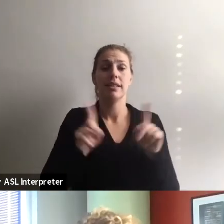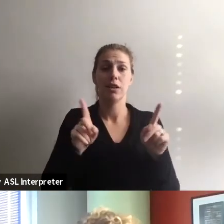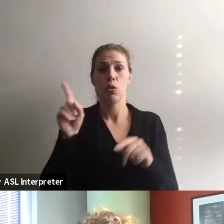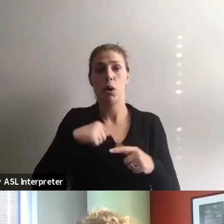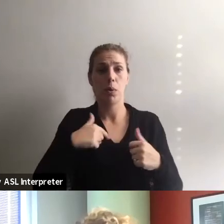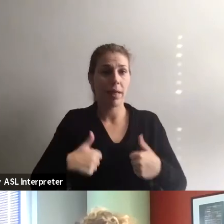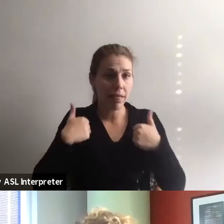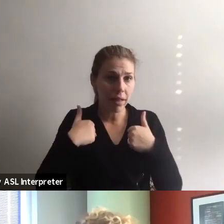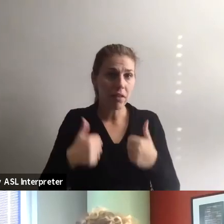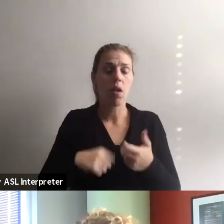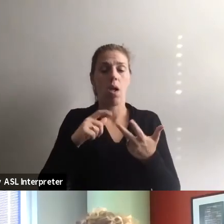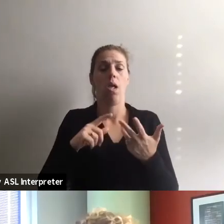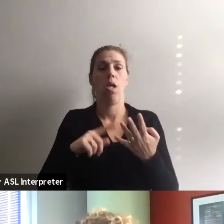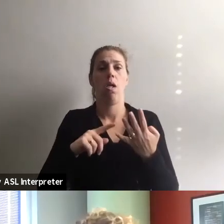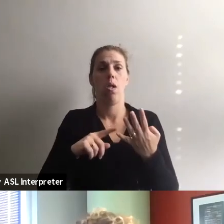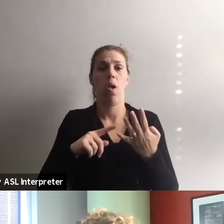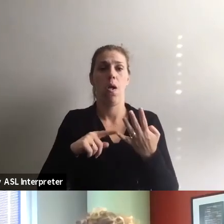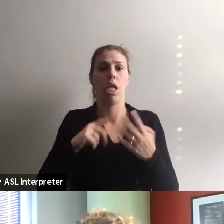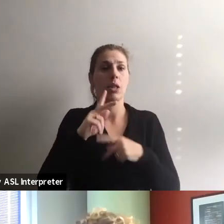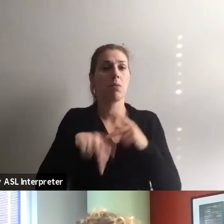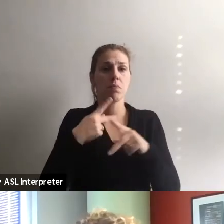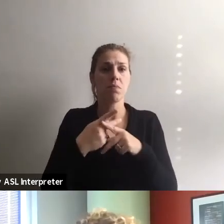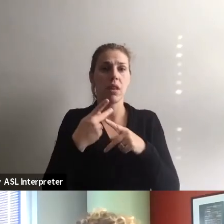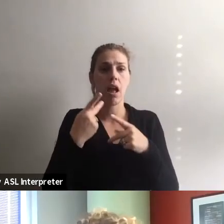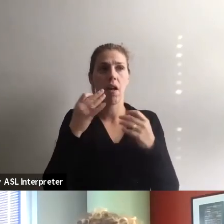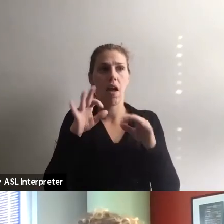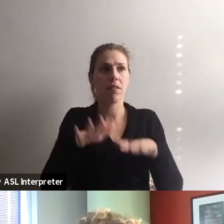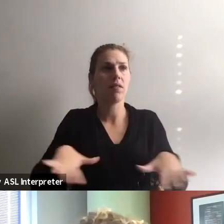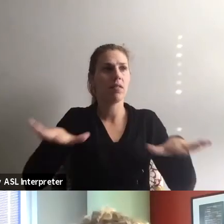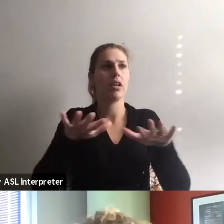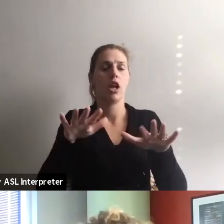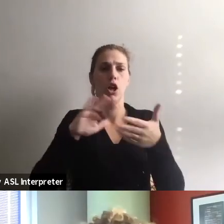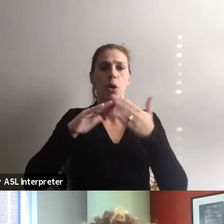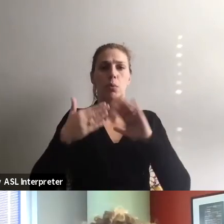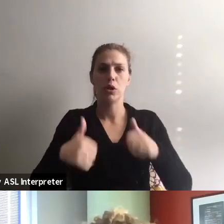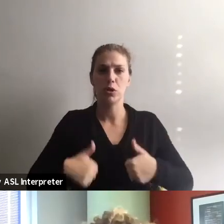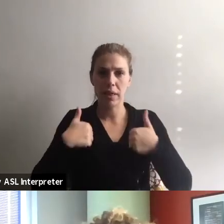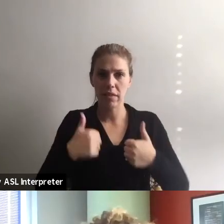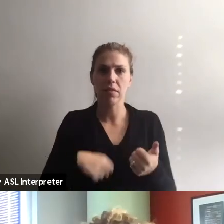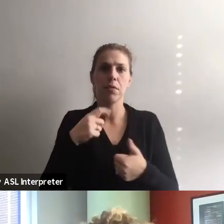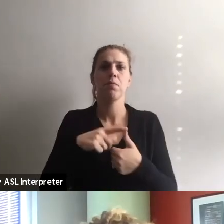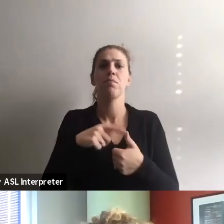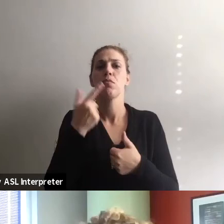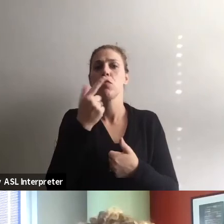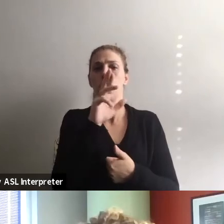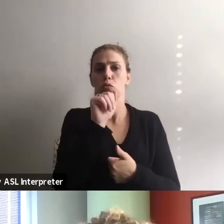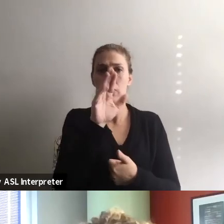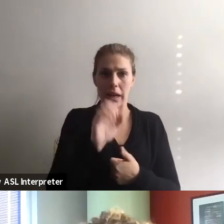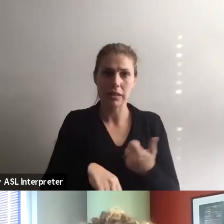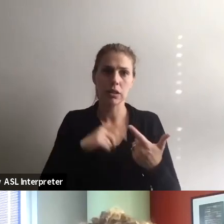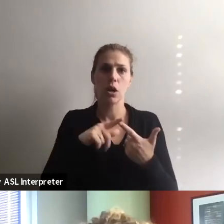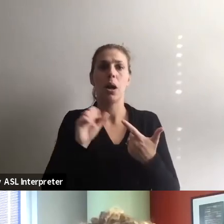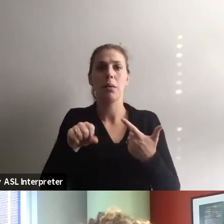where we live and the types of landscape or physical communities we live in, what race we are, what